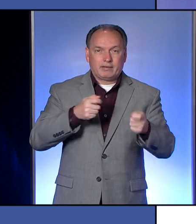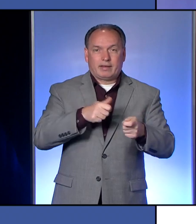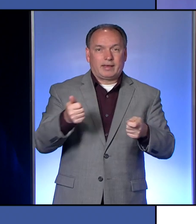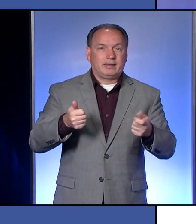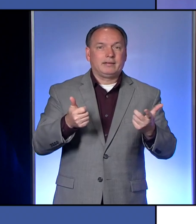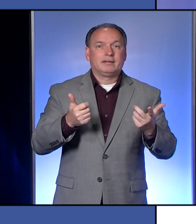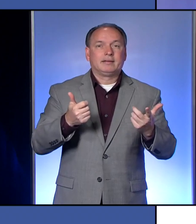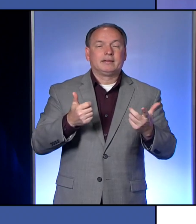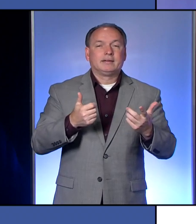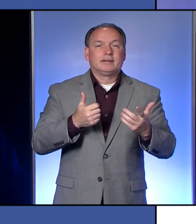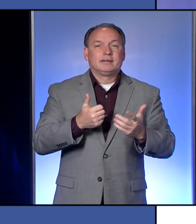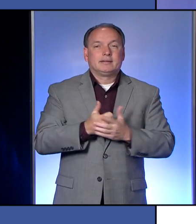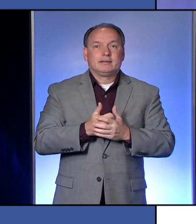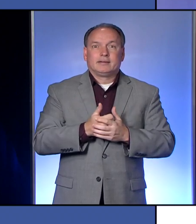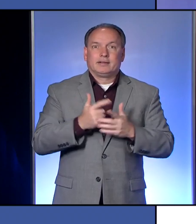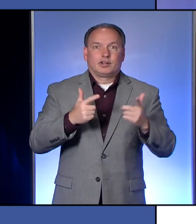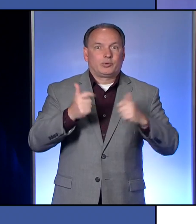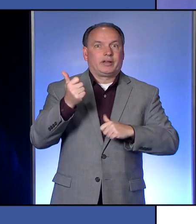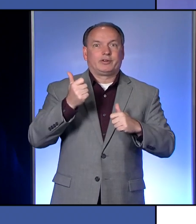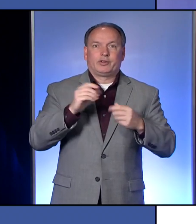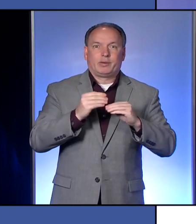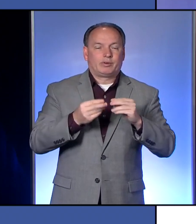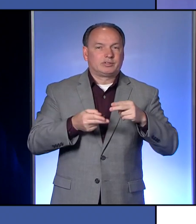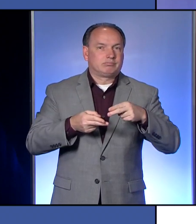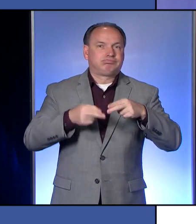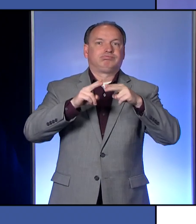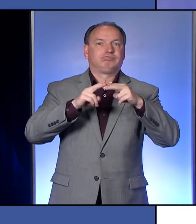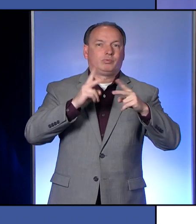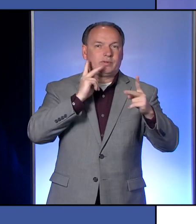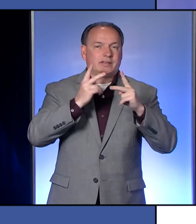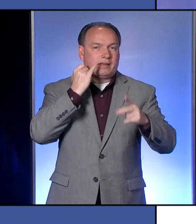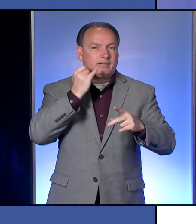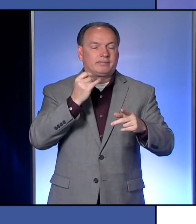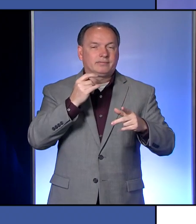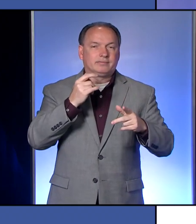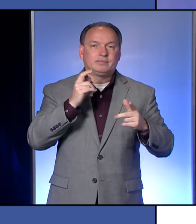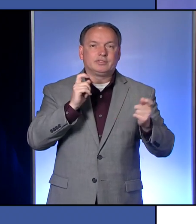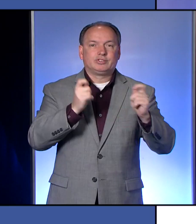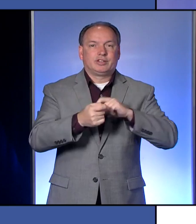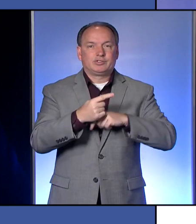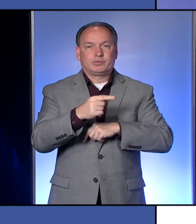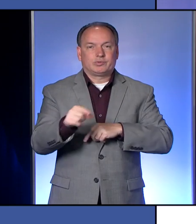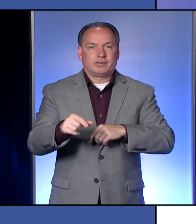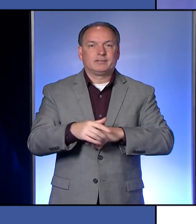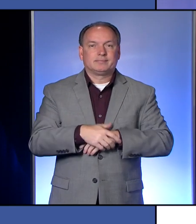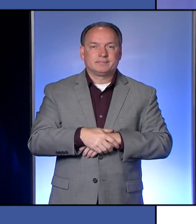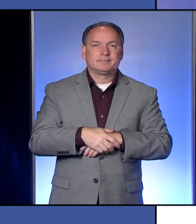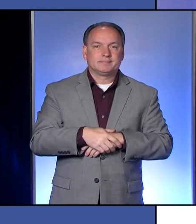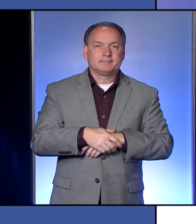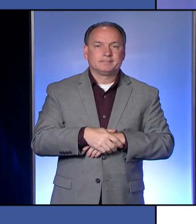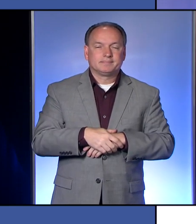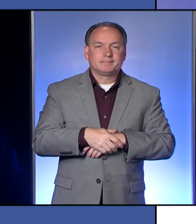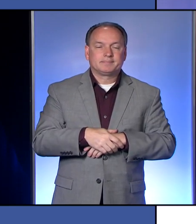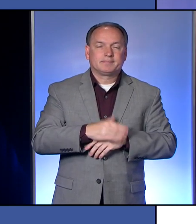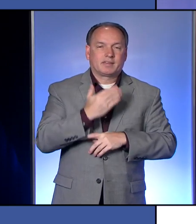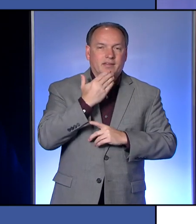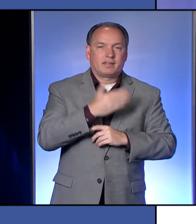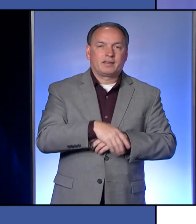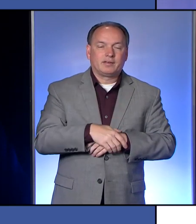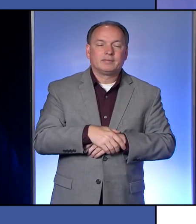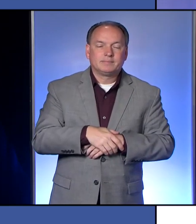even greater numbers that we might see if we would go to the green phase. Thank you.